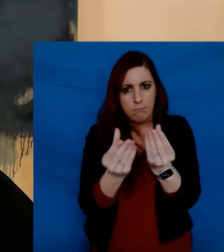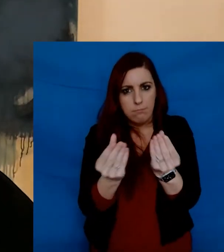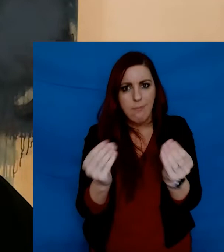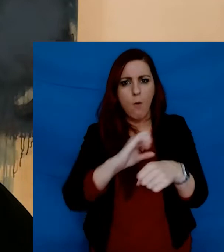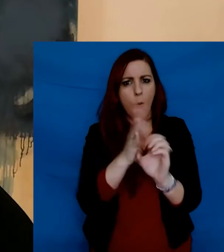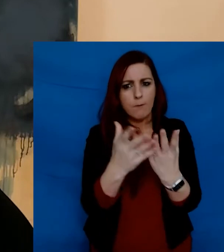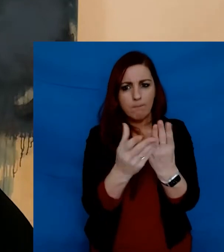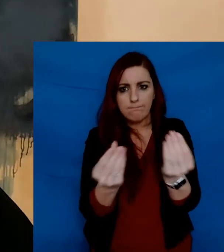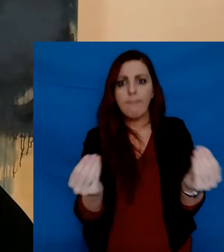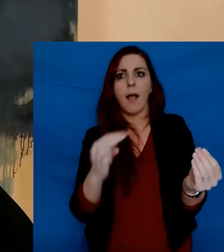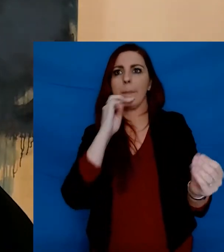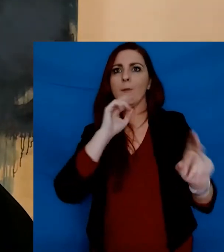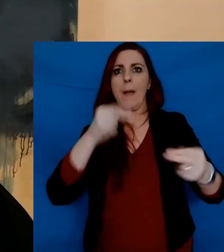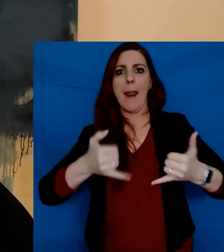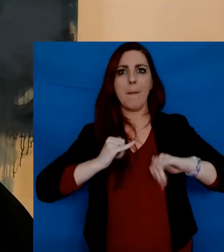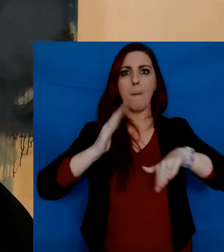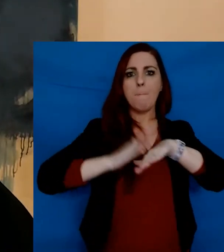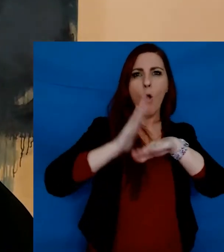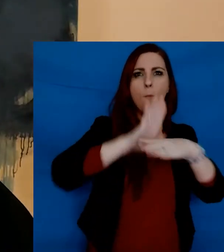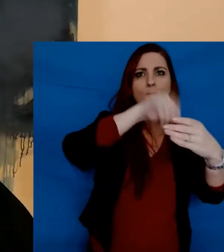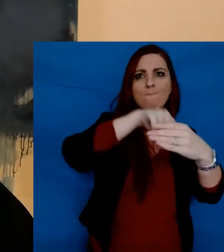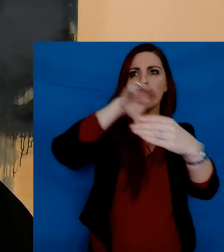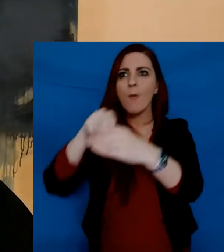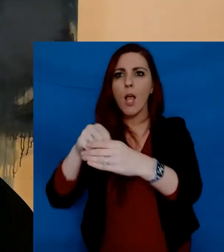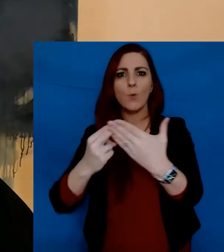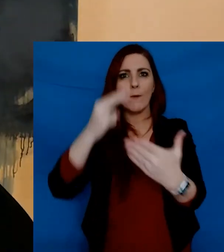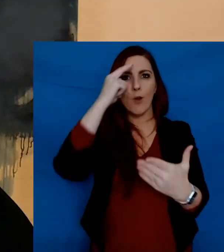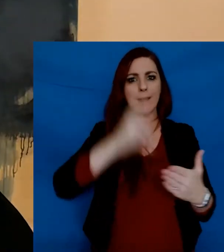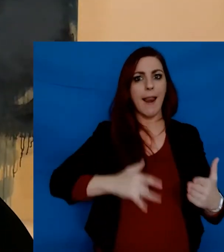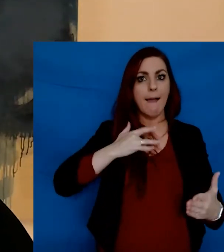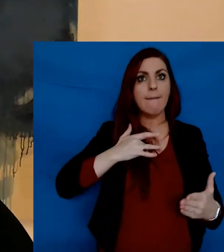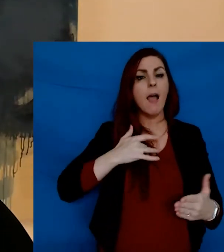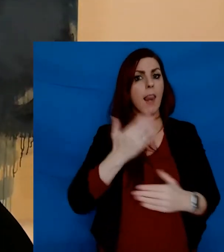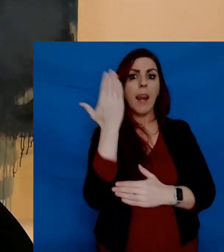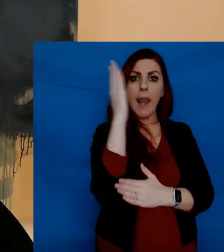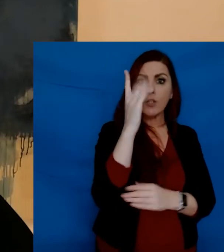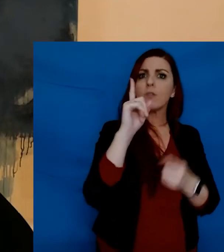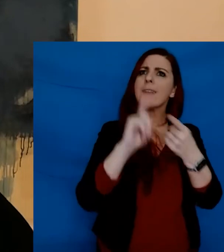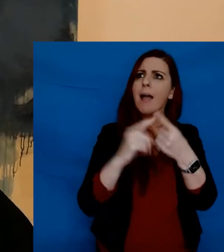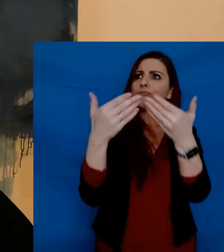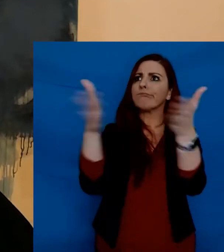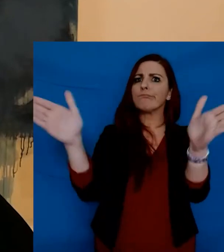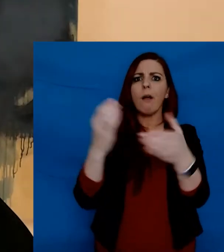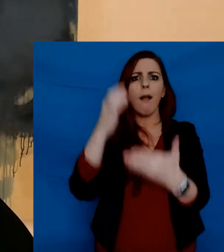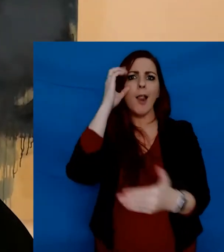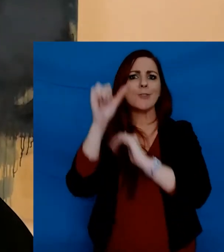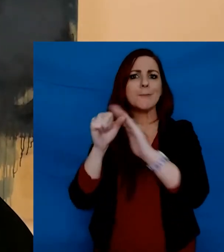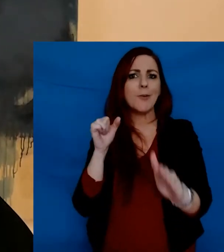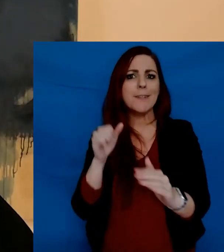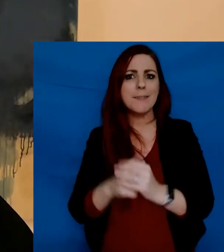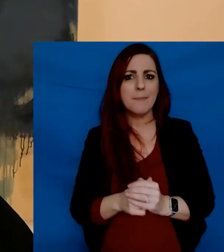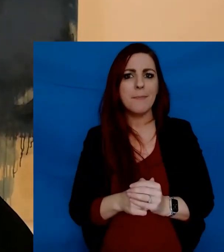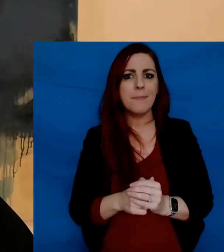as we are coming out of it, you will get to fully avail of university life, both in lectures and the wider college experience.